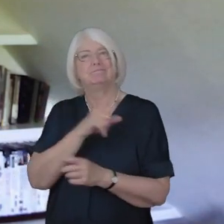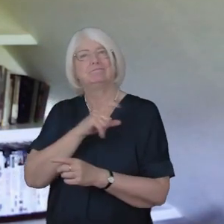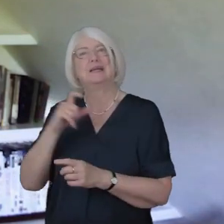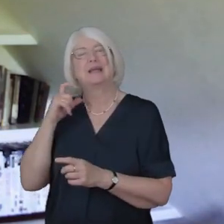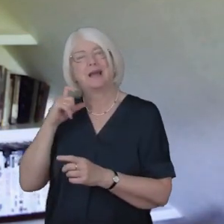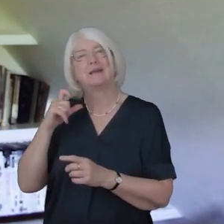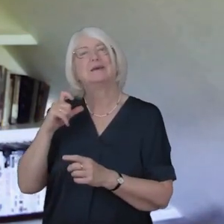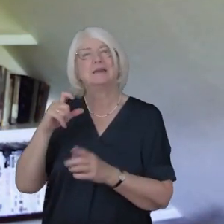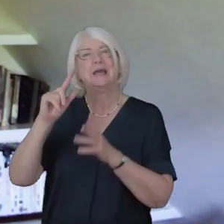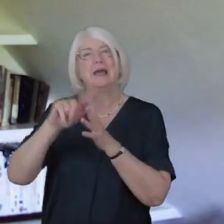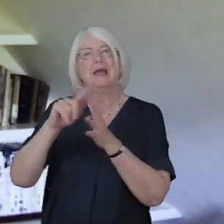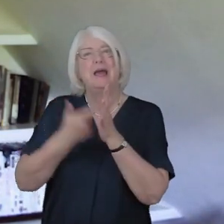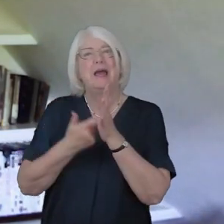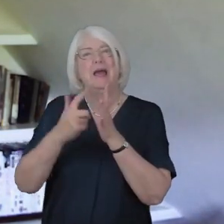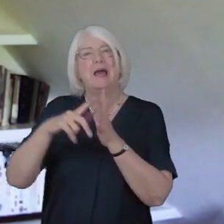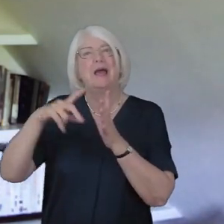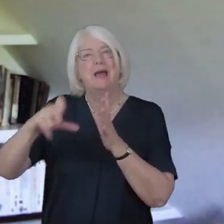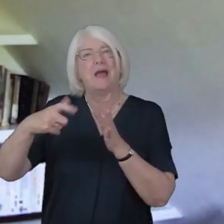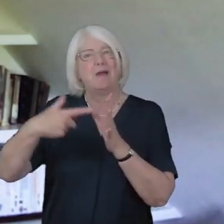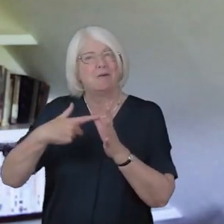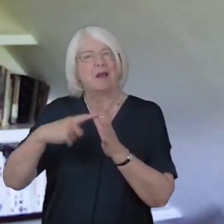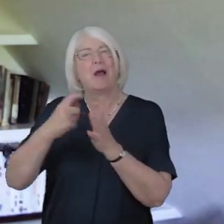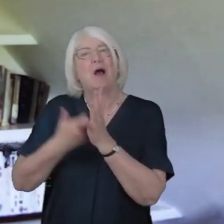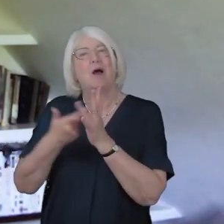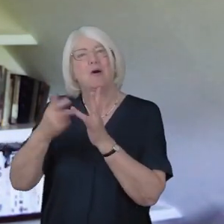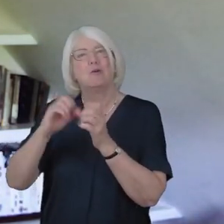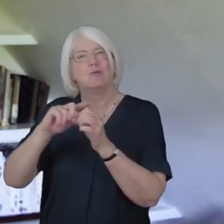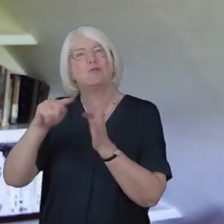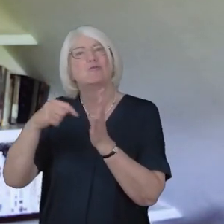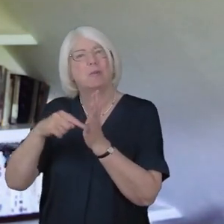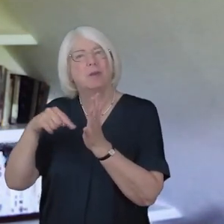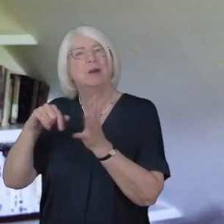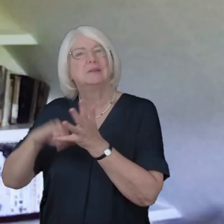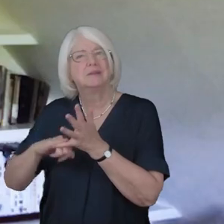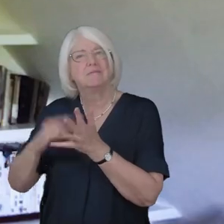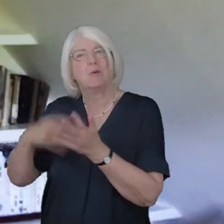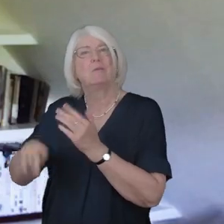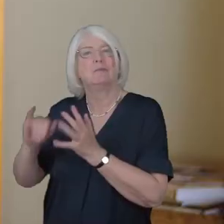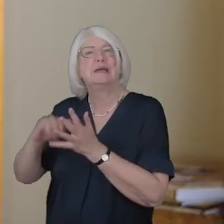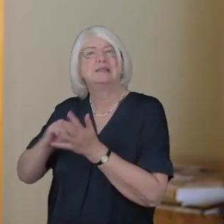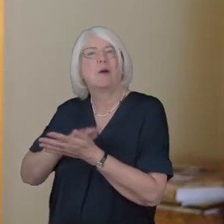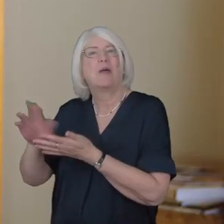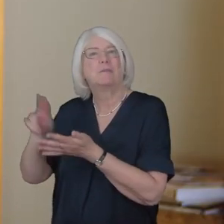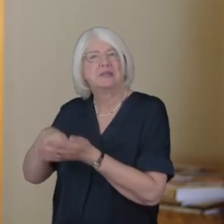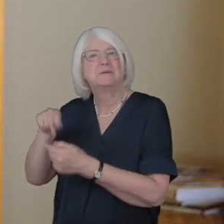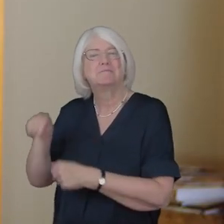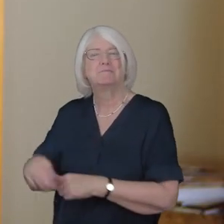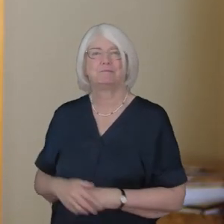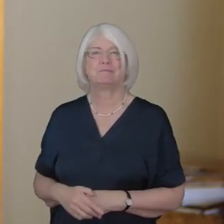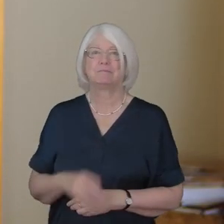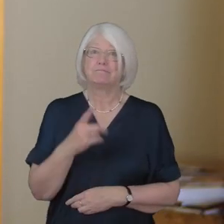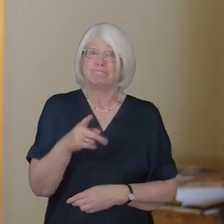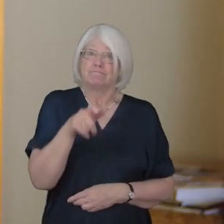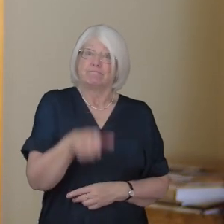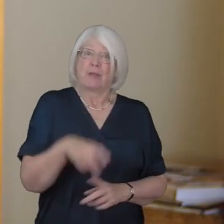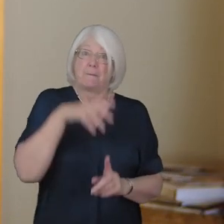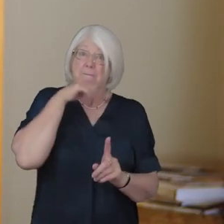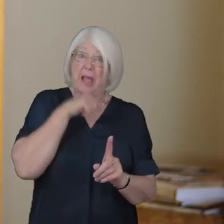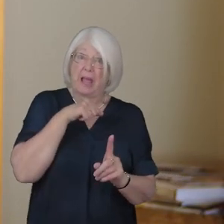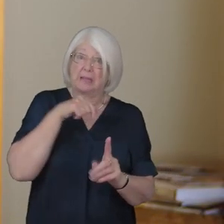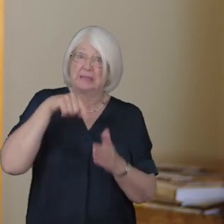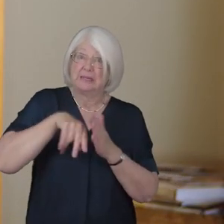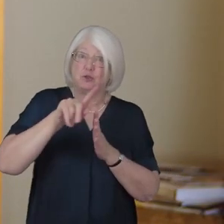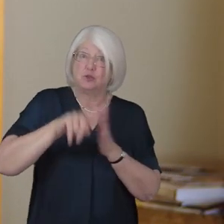who leads the Anna chaplaincy team supporting care homes in Southampton now there was a man in Jerusalem